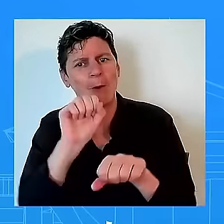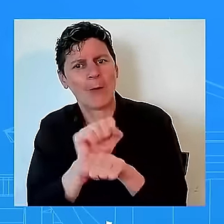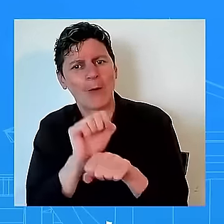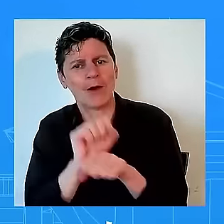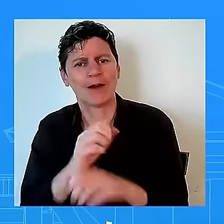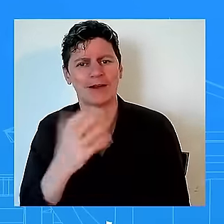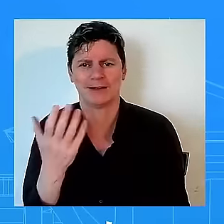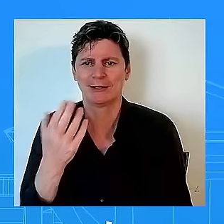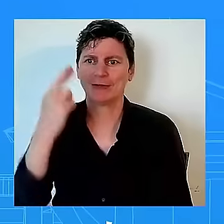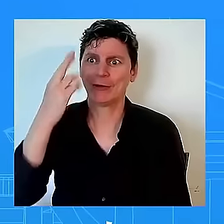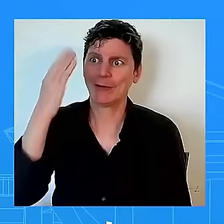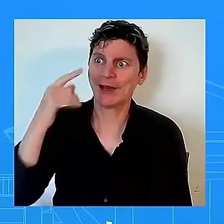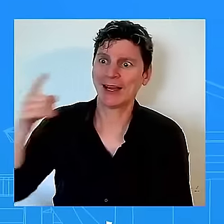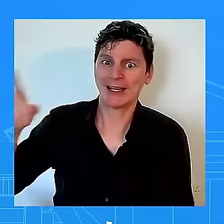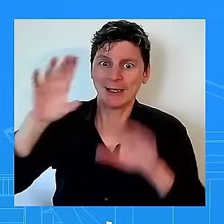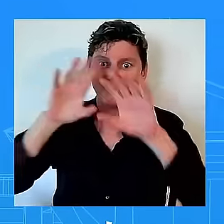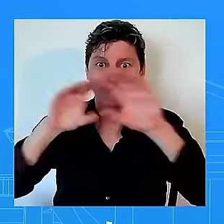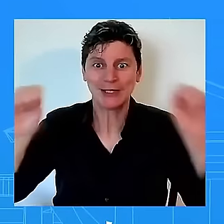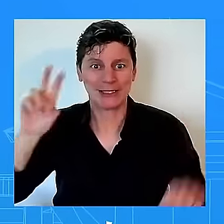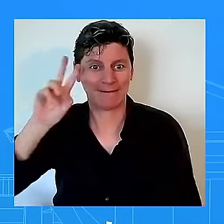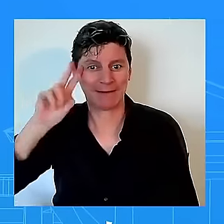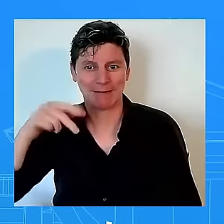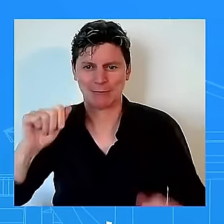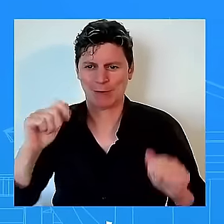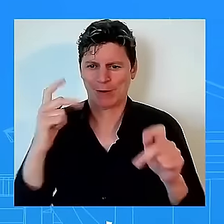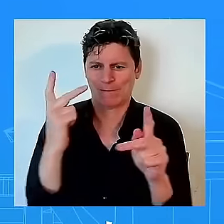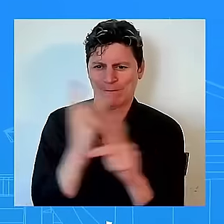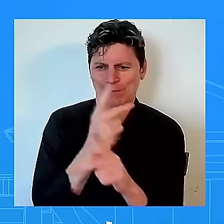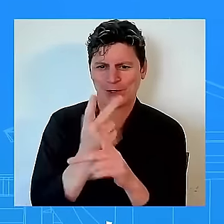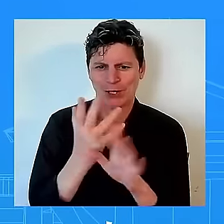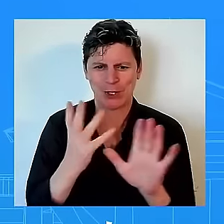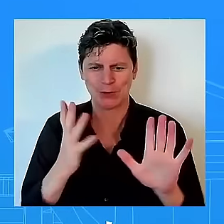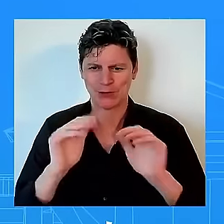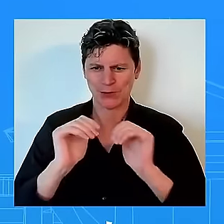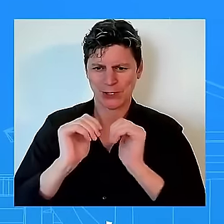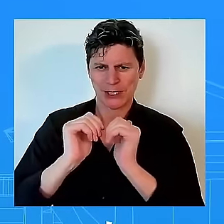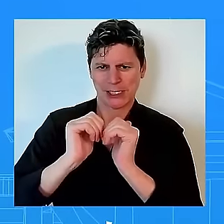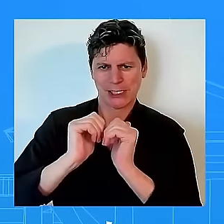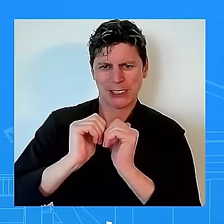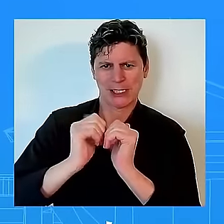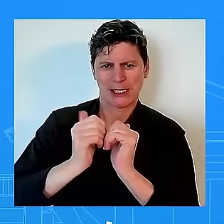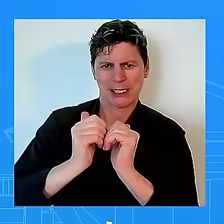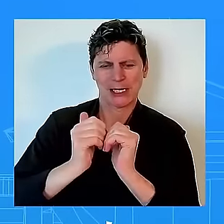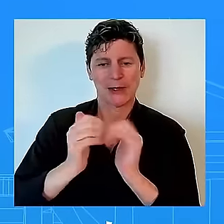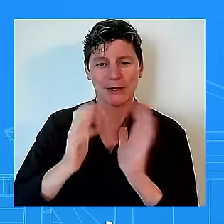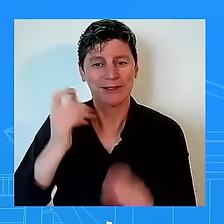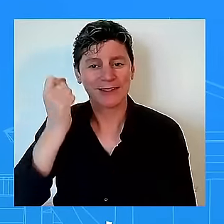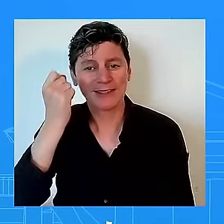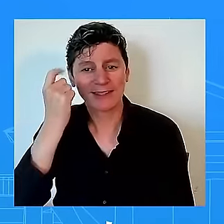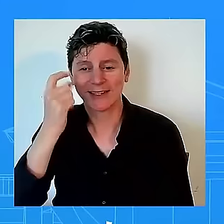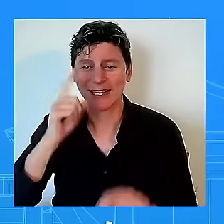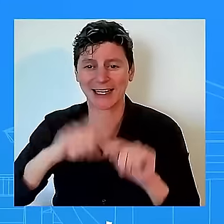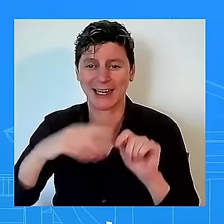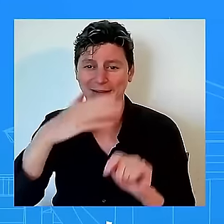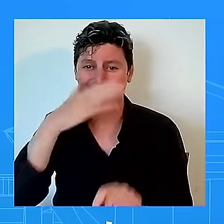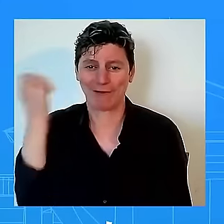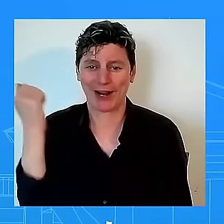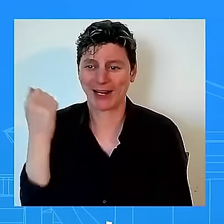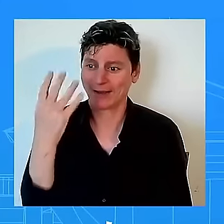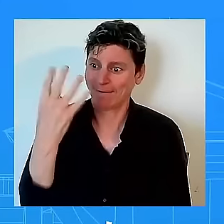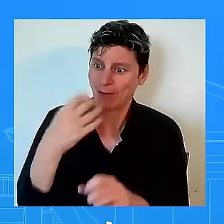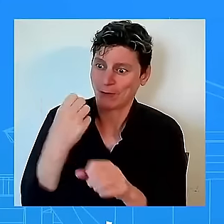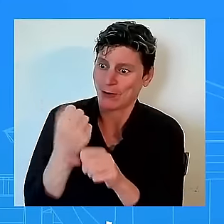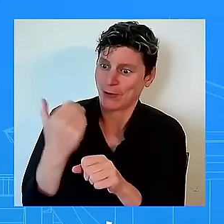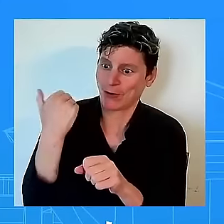how do we lower those costs and we cannot forget what happened four years ago we cannot forget what this president and this vice